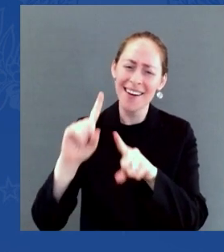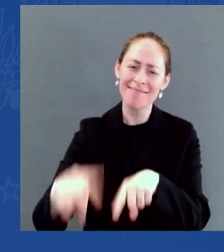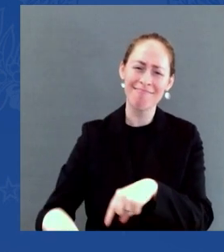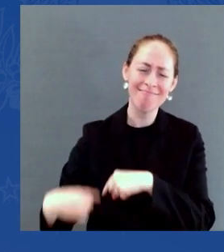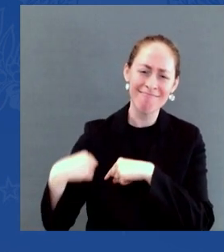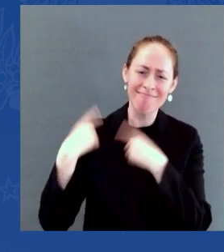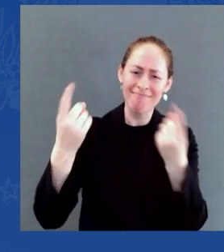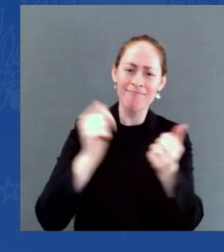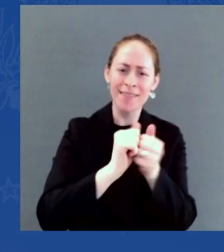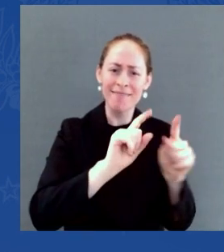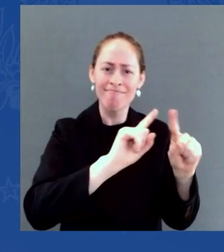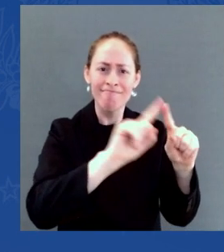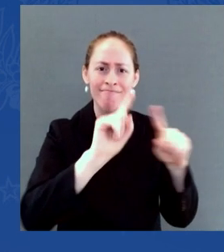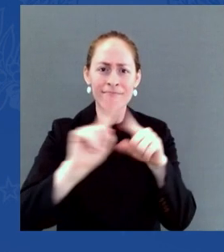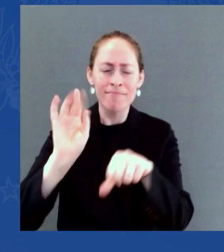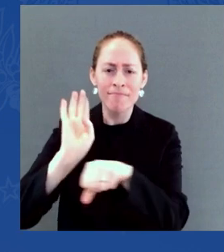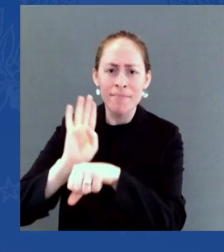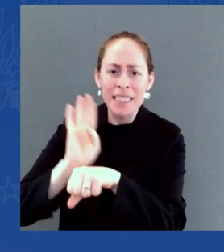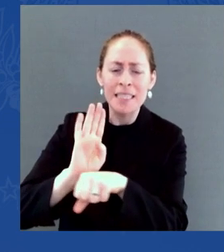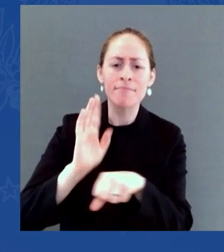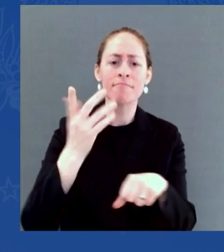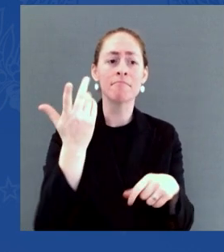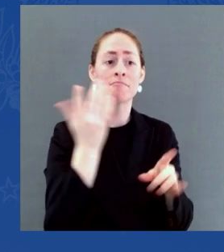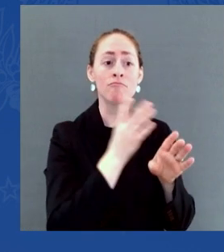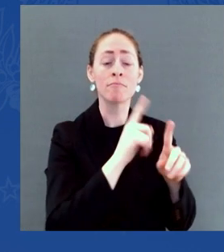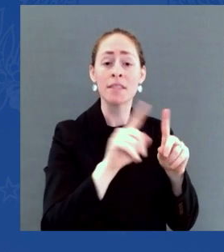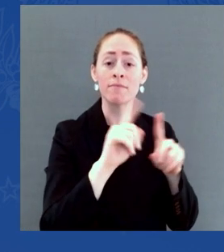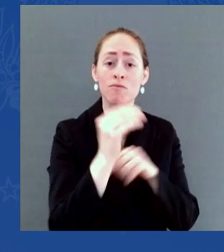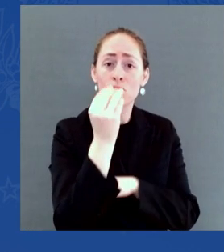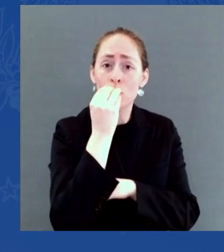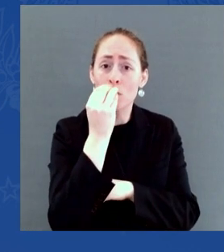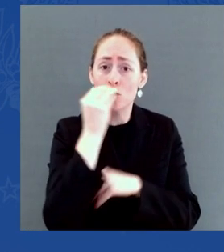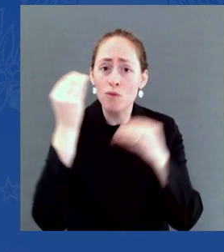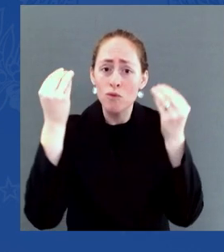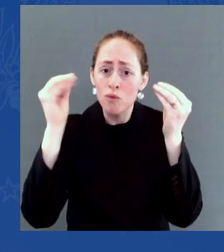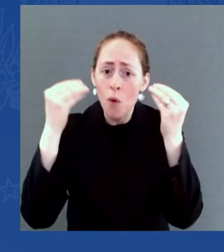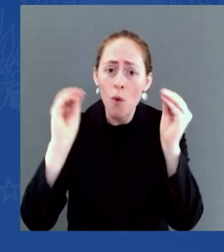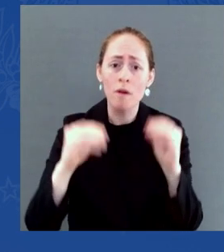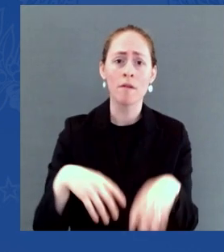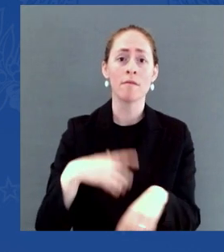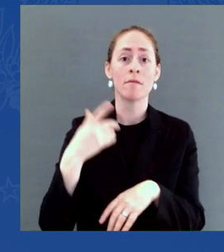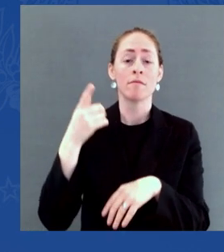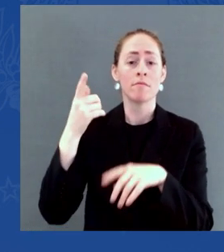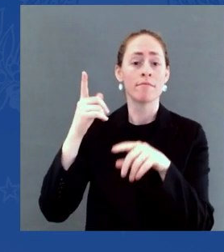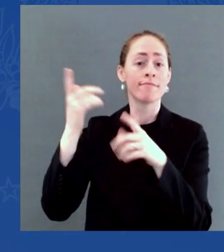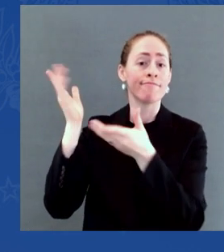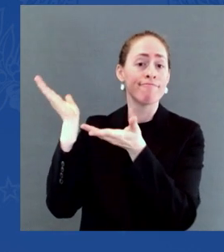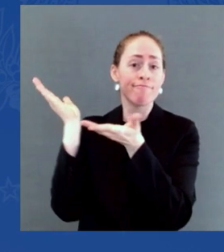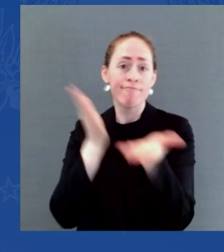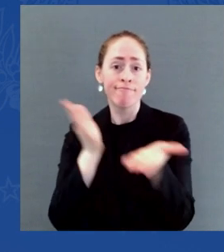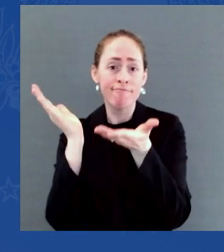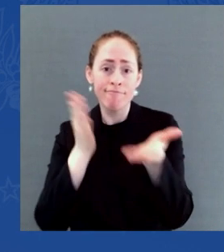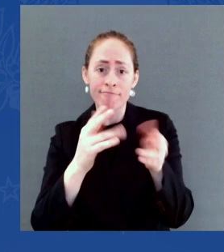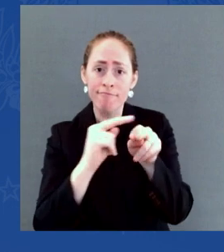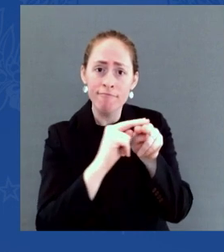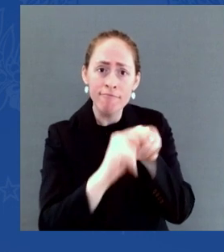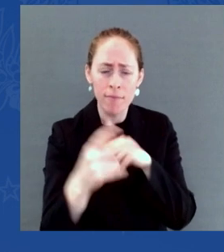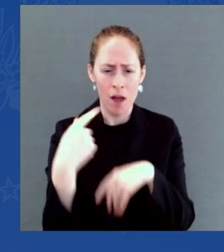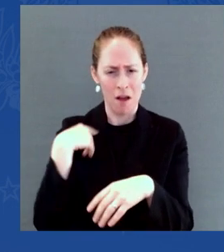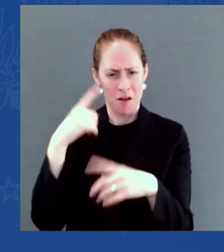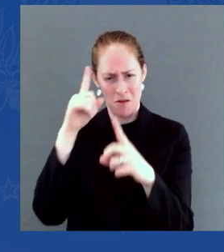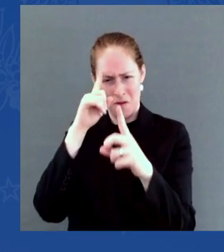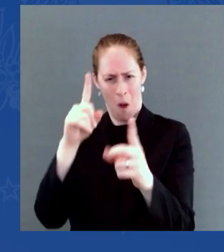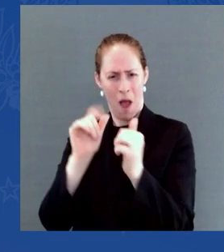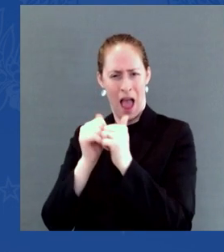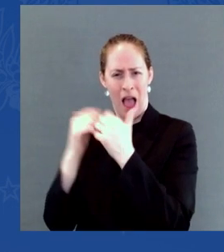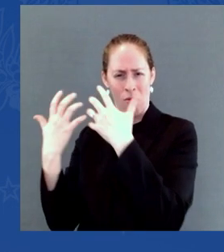railroads, and those shelves are going to be stocked. And many have heard that the CEO of Walmart, who I met with this week, speaking about